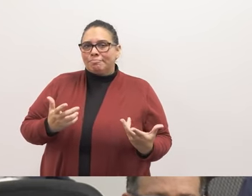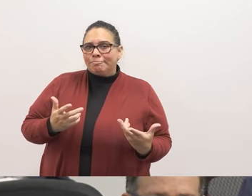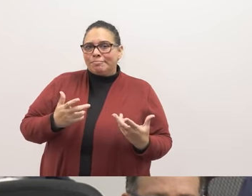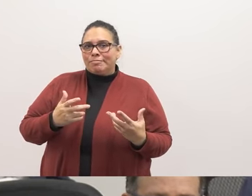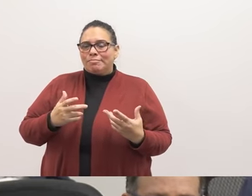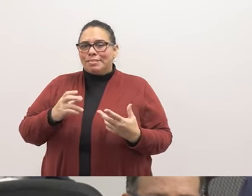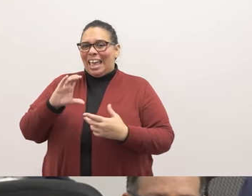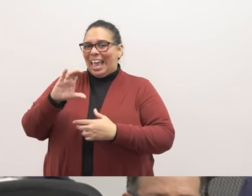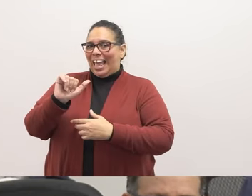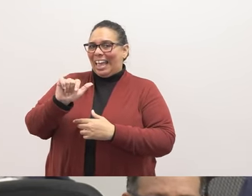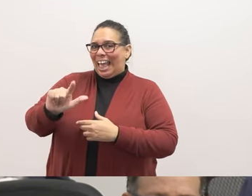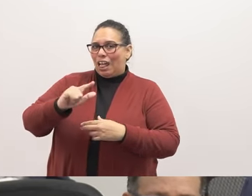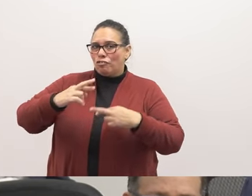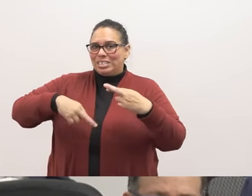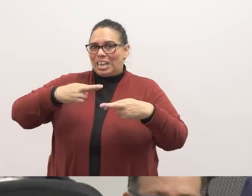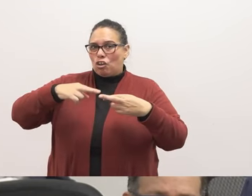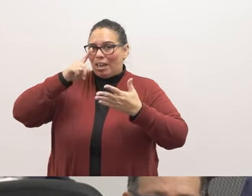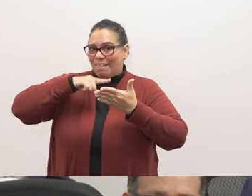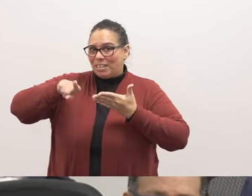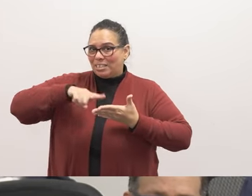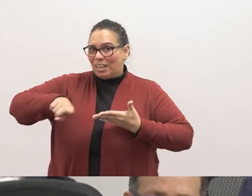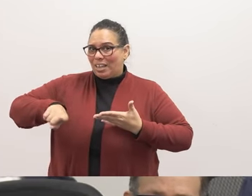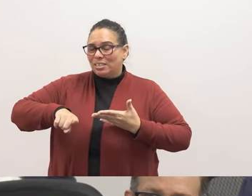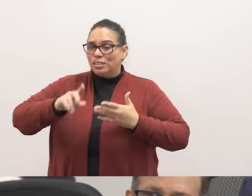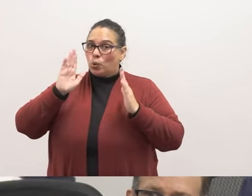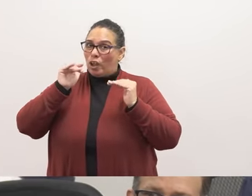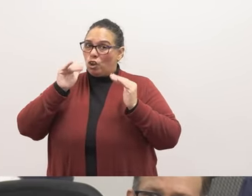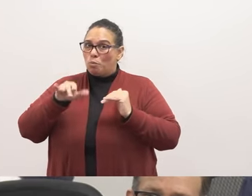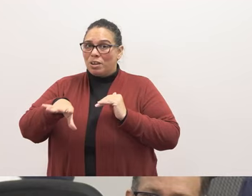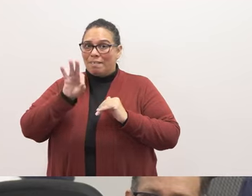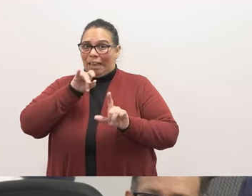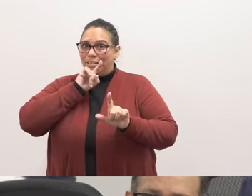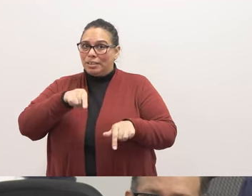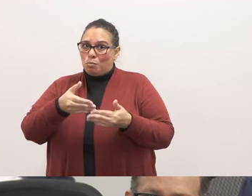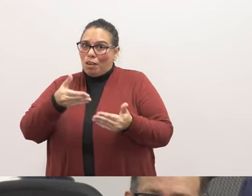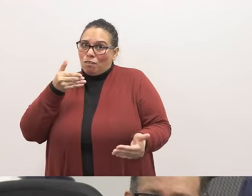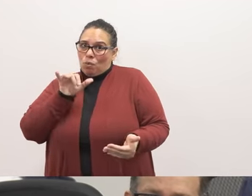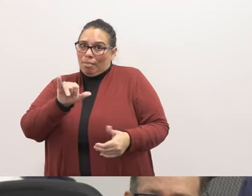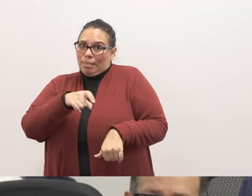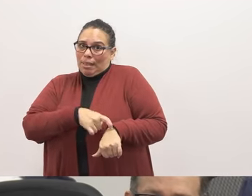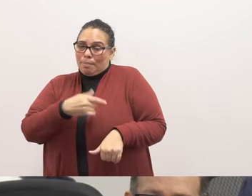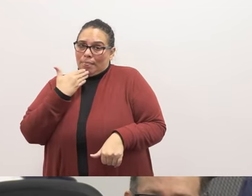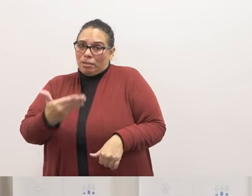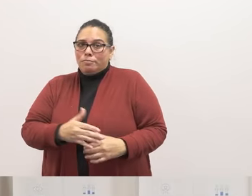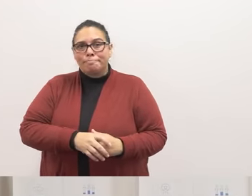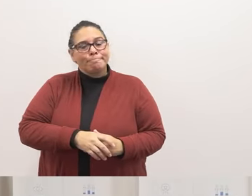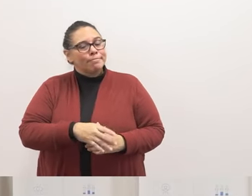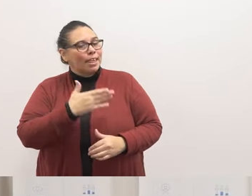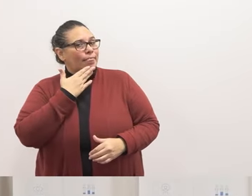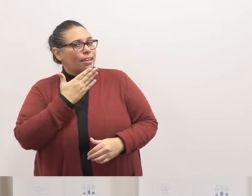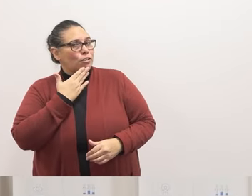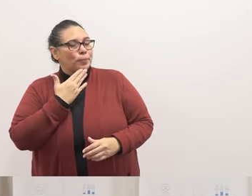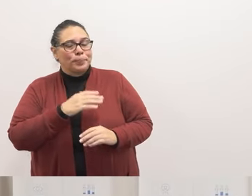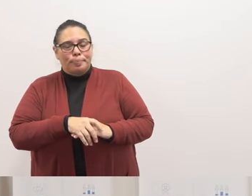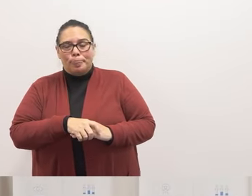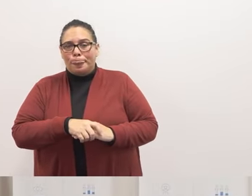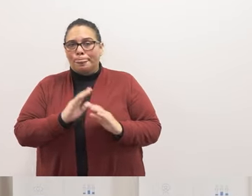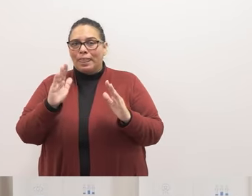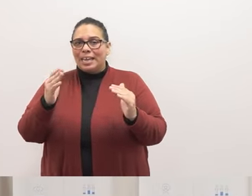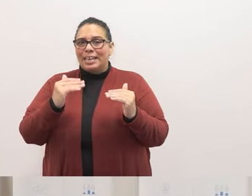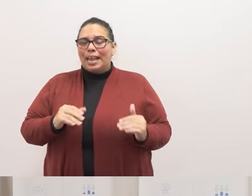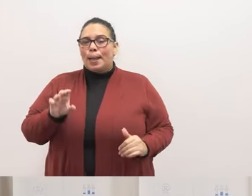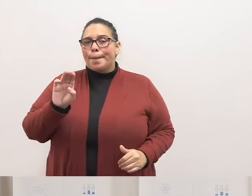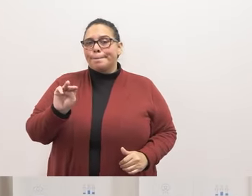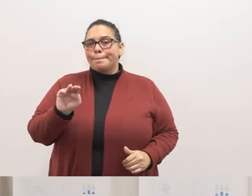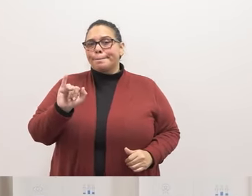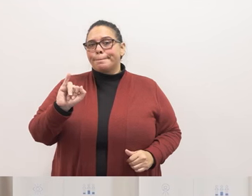investigate this issue. So I hope you guys can find a solution before that. Thank you. Thank you. Next, we have Micah.